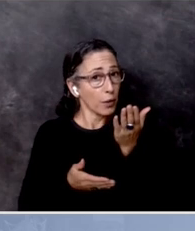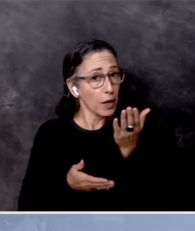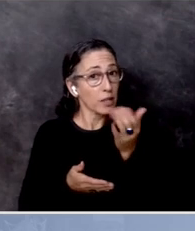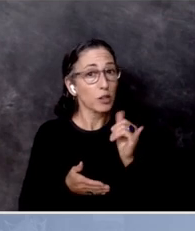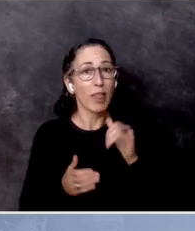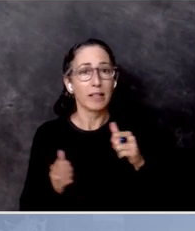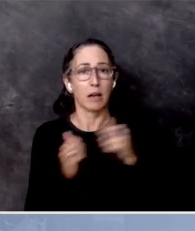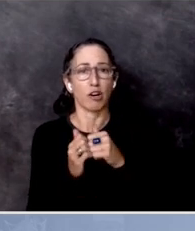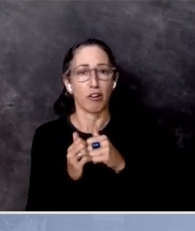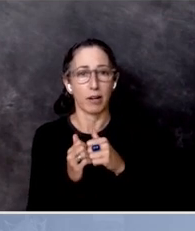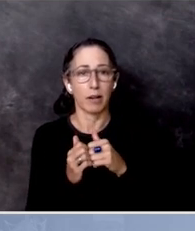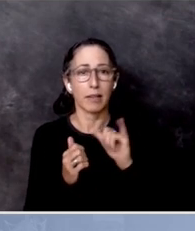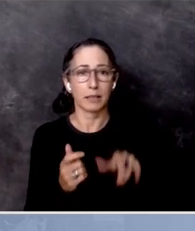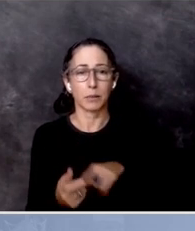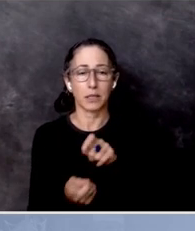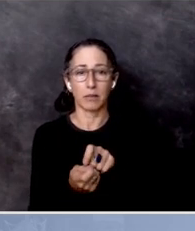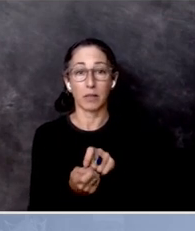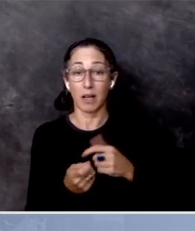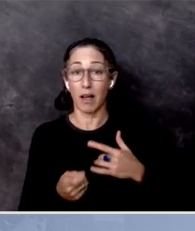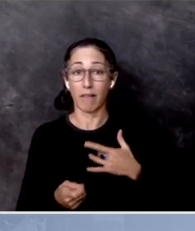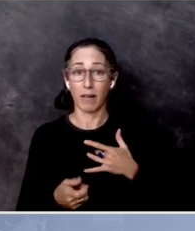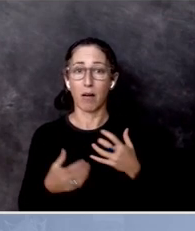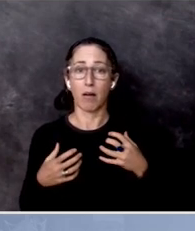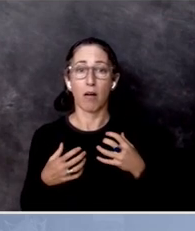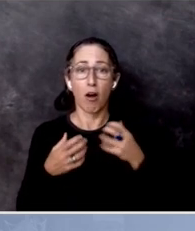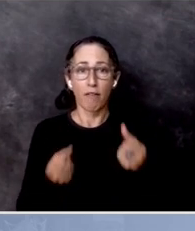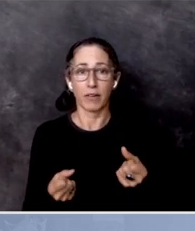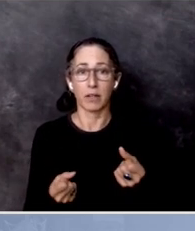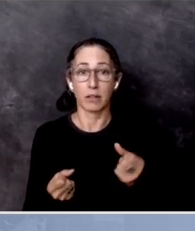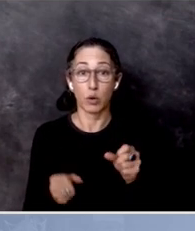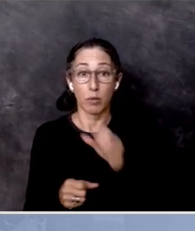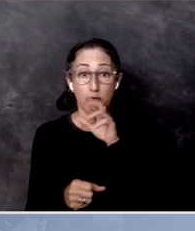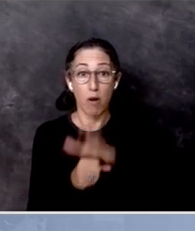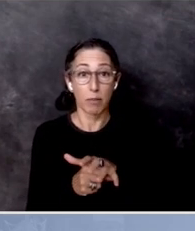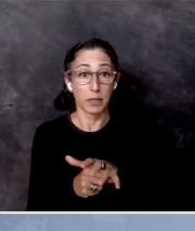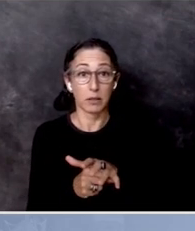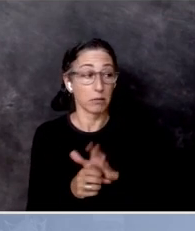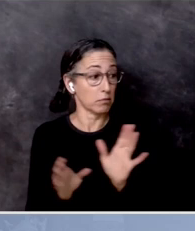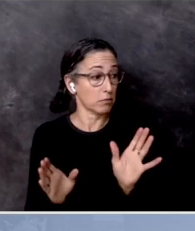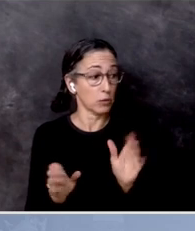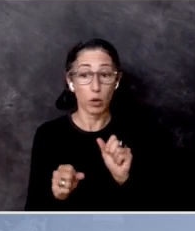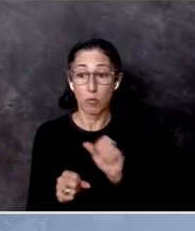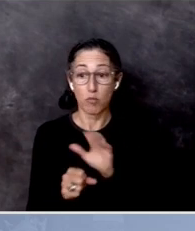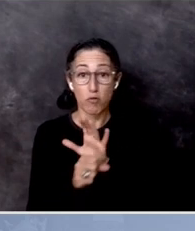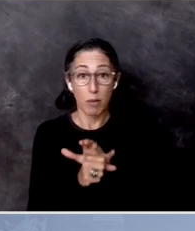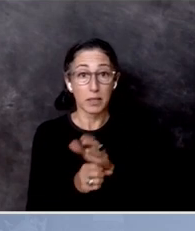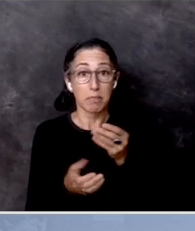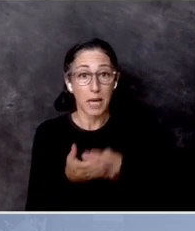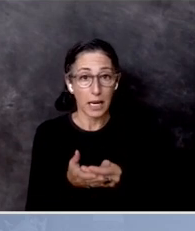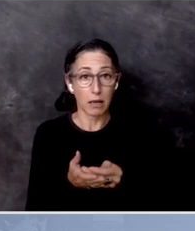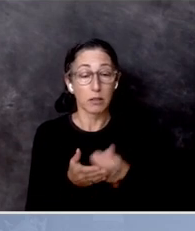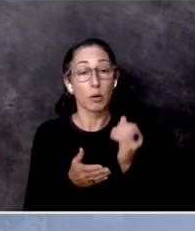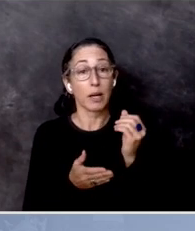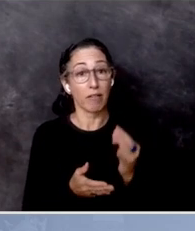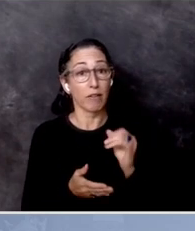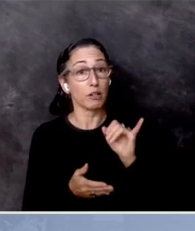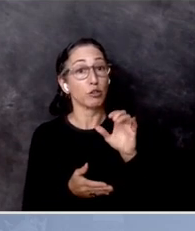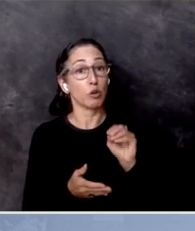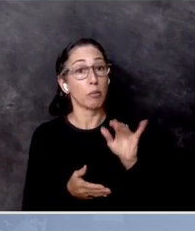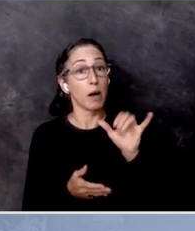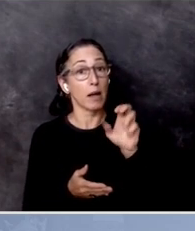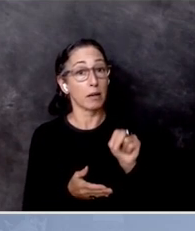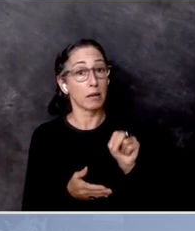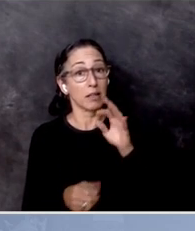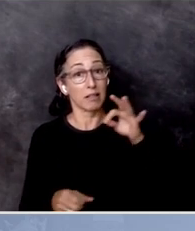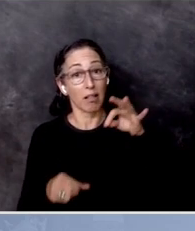that I feel confident you can promise. Which is, if Joe Biden is elected and Kamala Harris